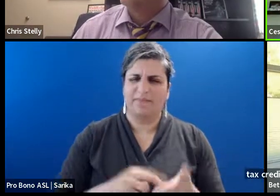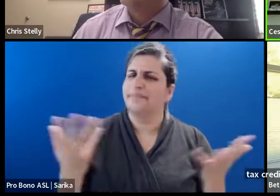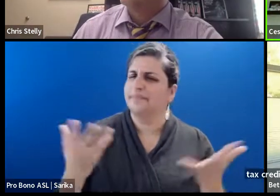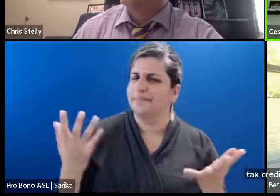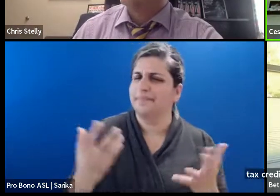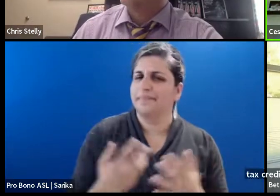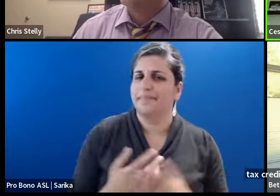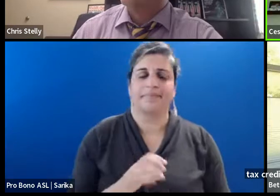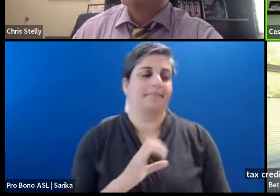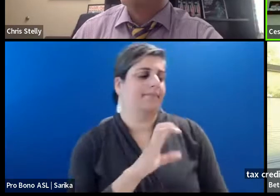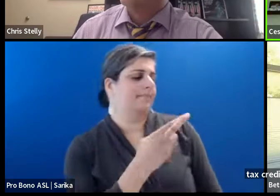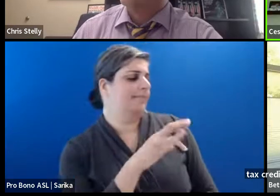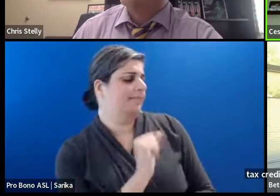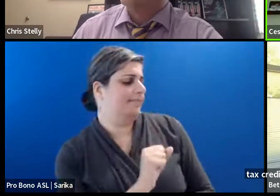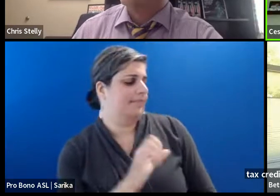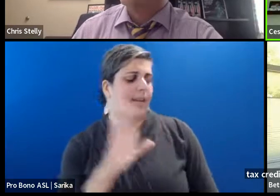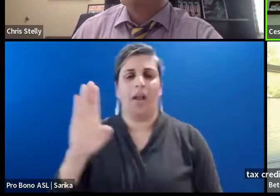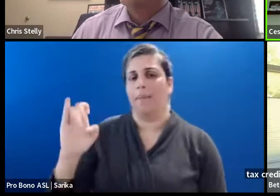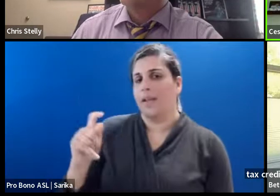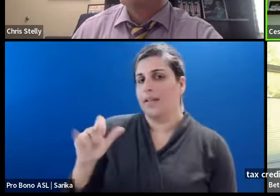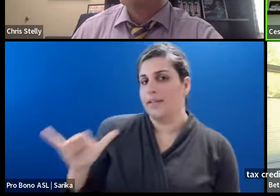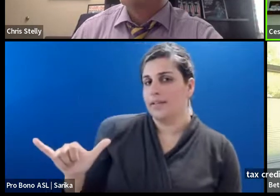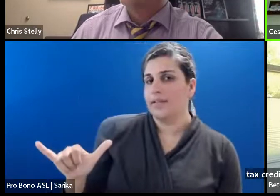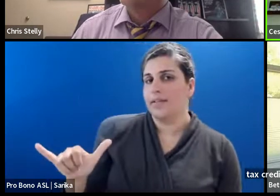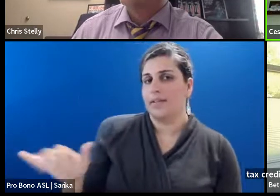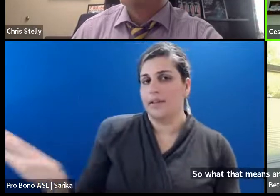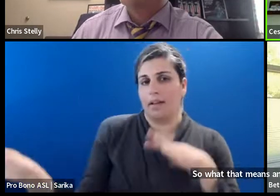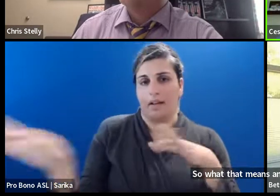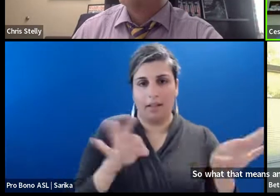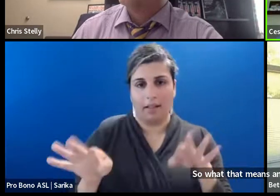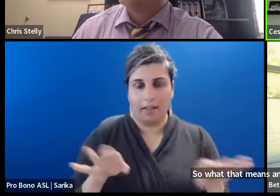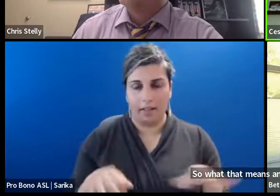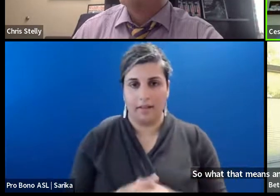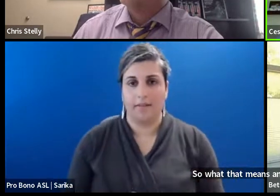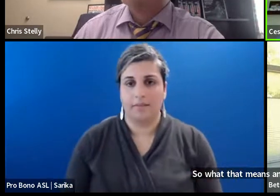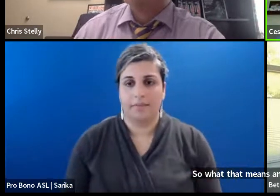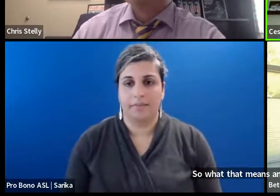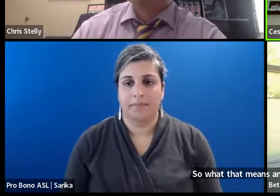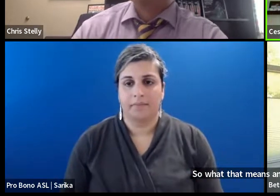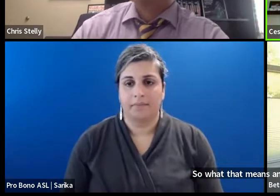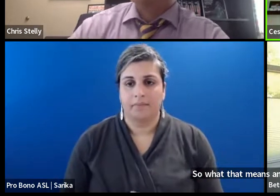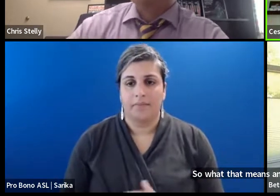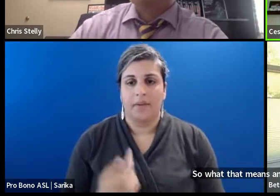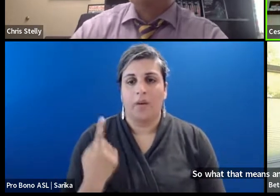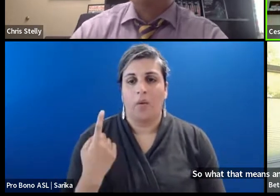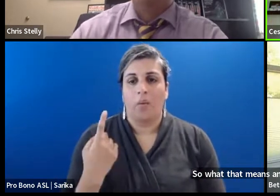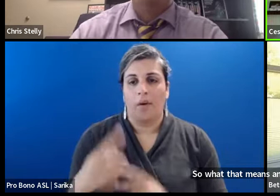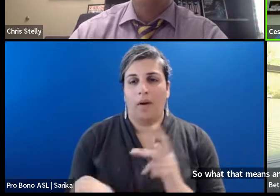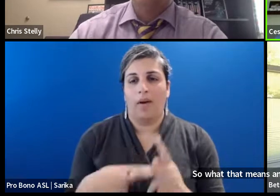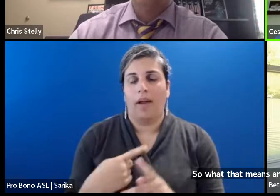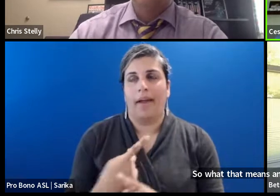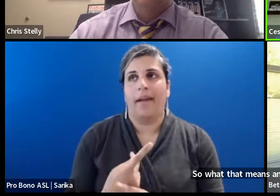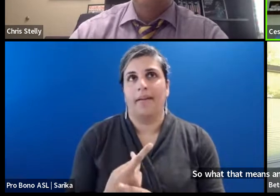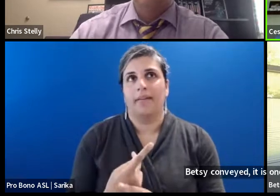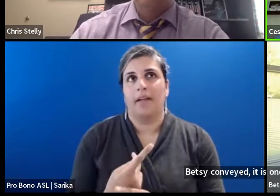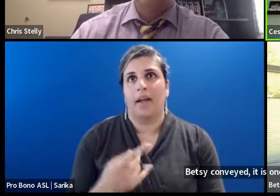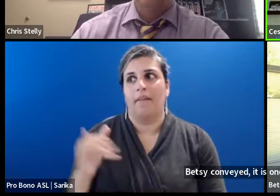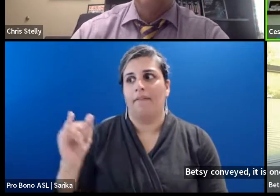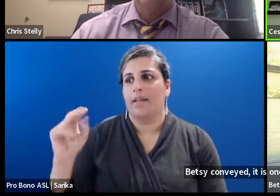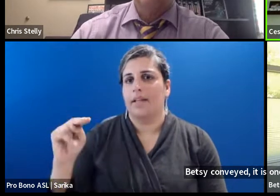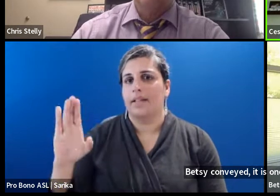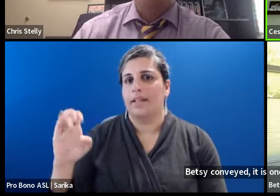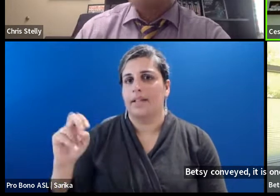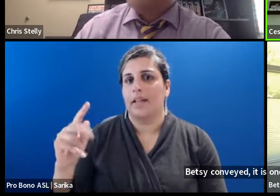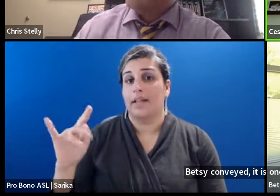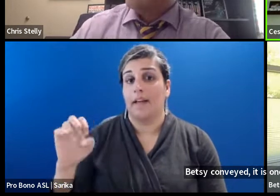like Chris and, and, and Betsy, uh, conveyed, uh, it is one of the forms of incentives, uh, that, that